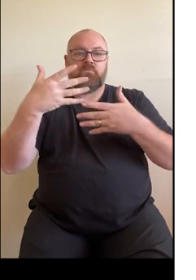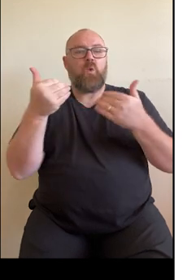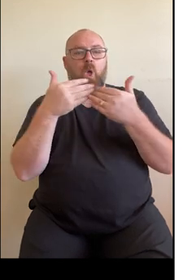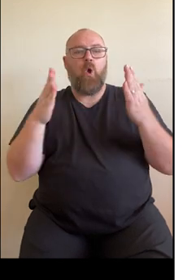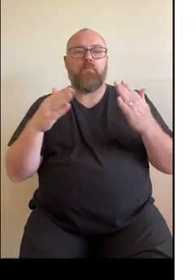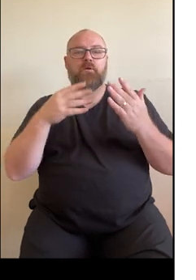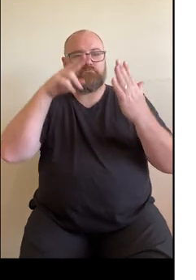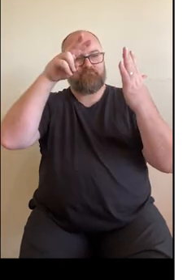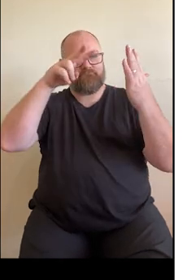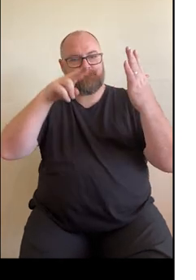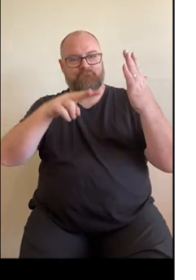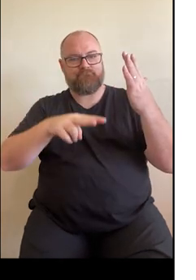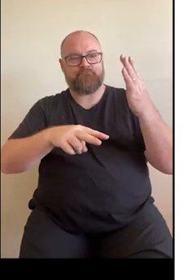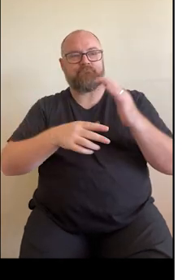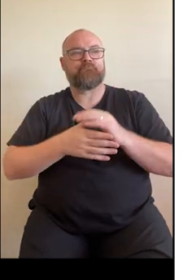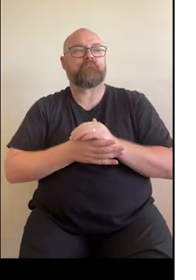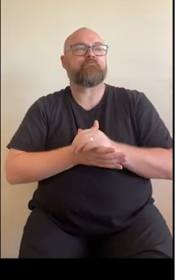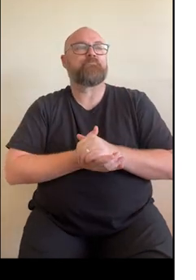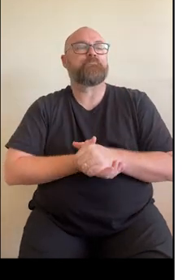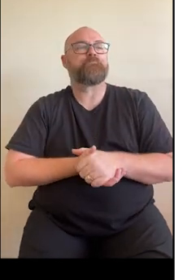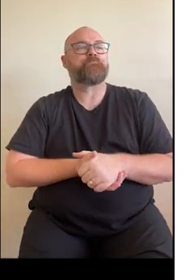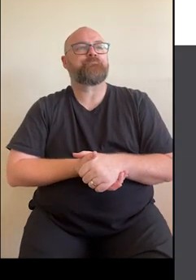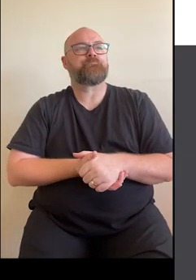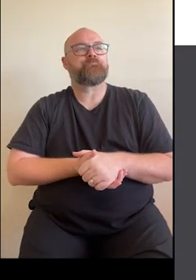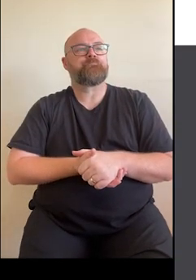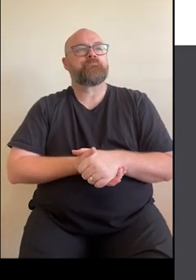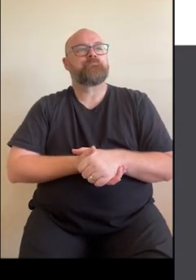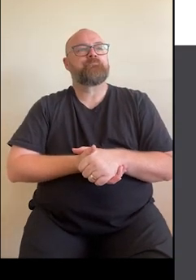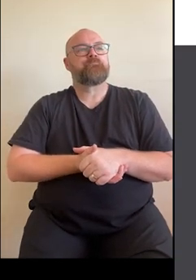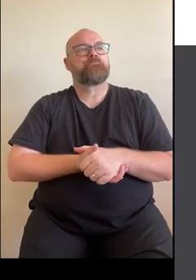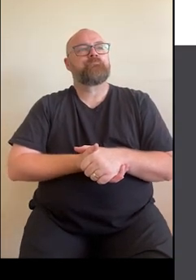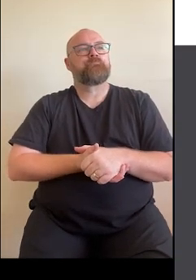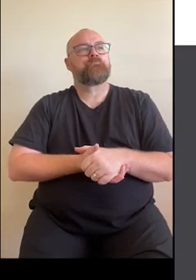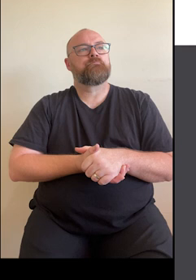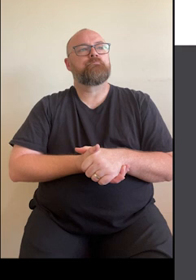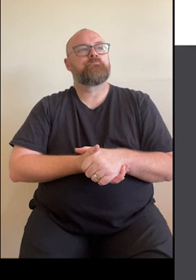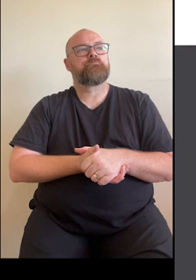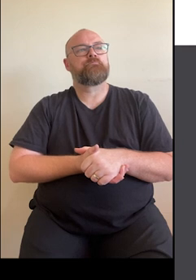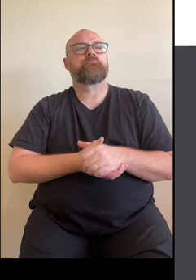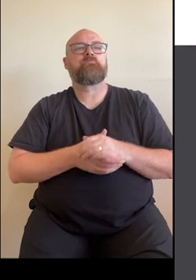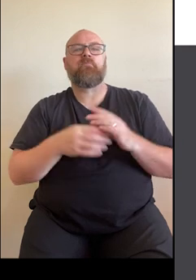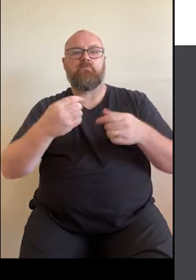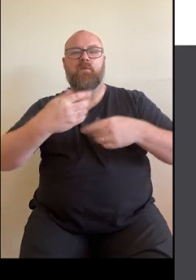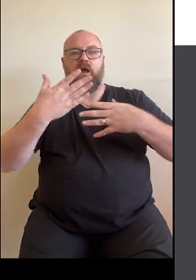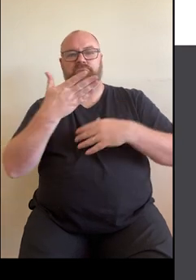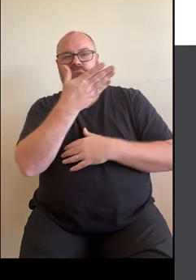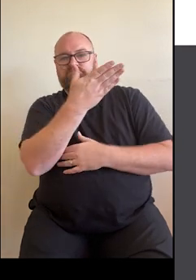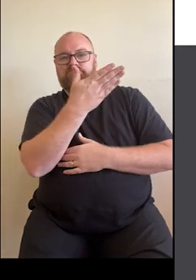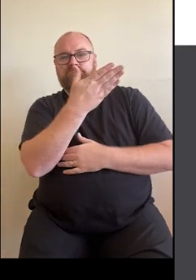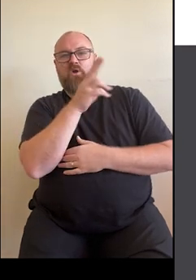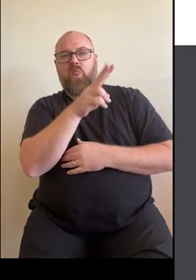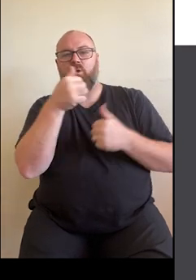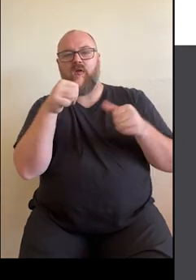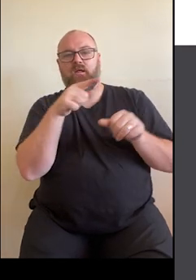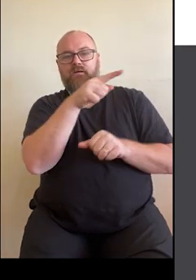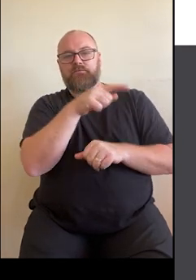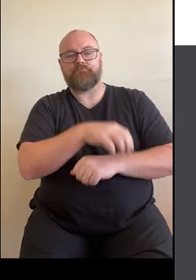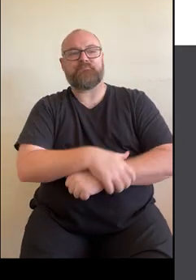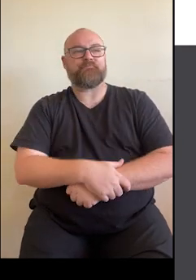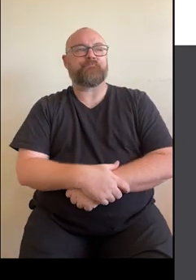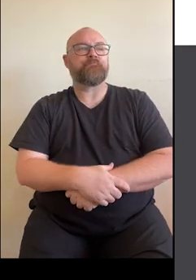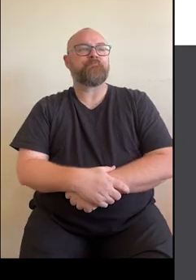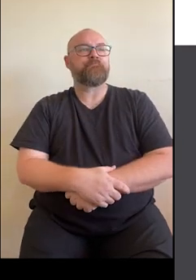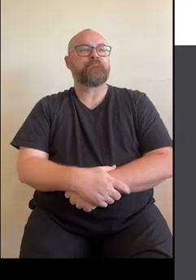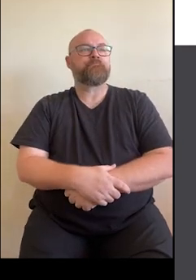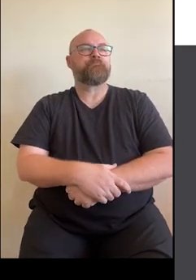open it. So if you click on a grey document, this is what it could look like. It's just